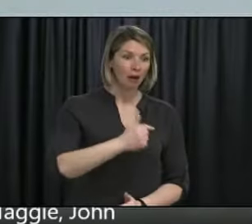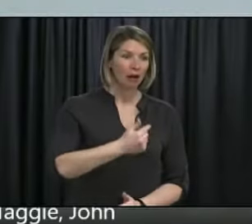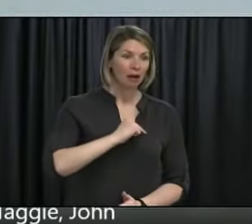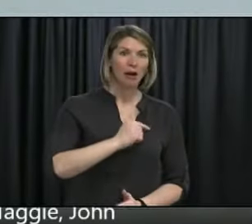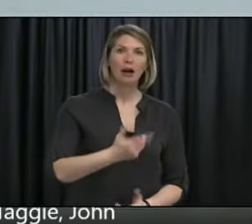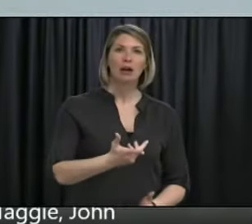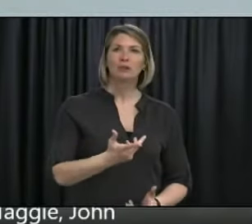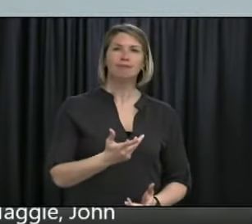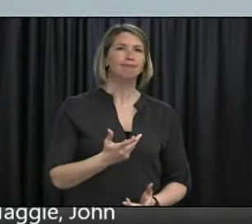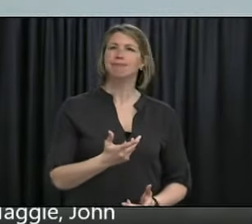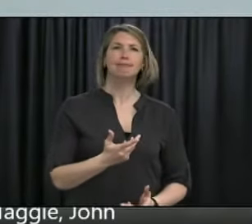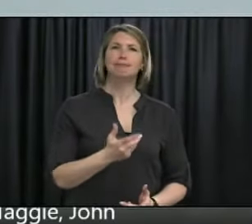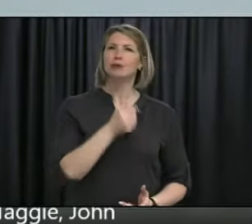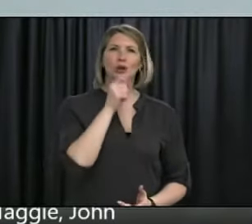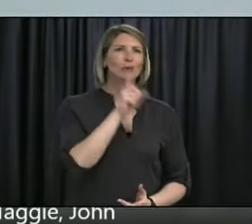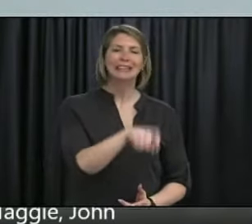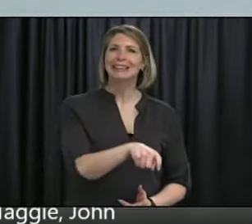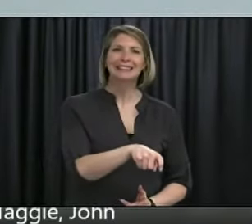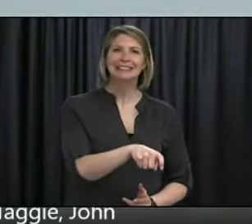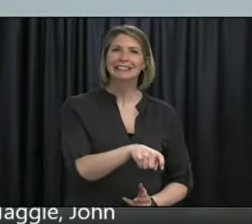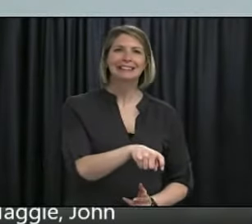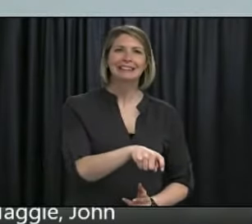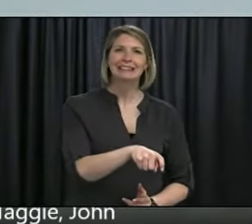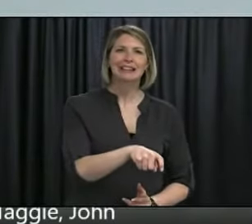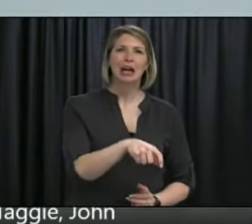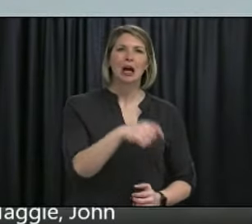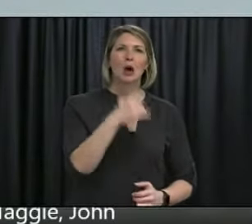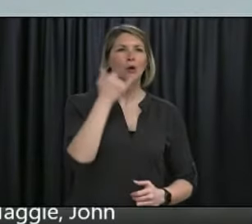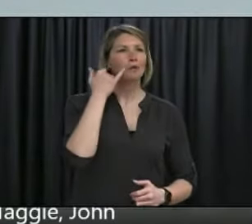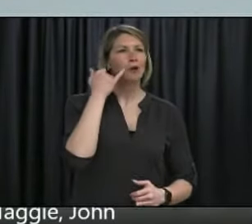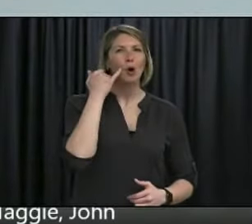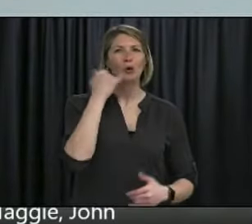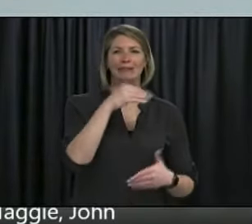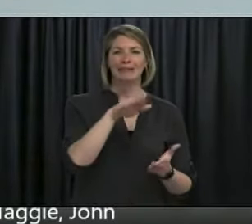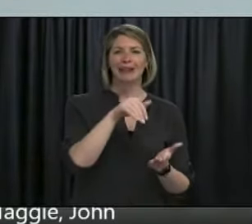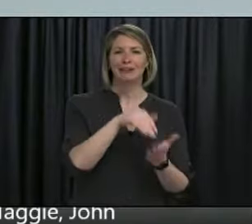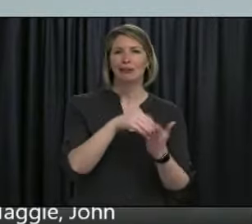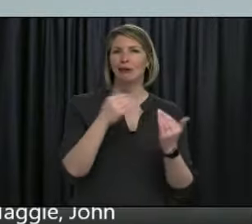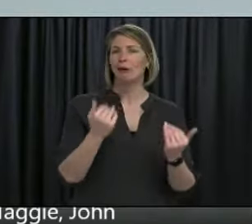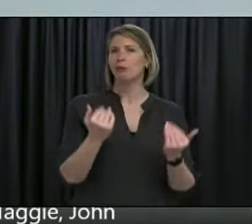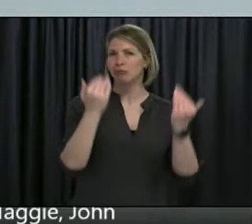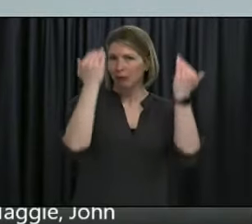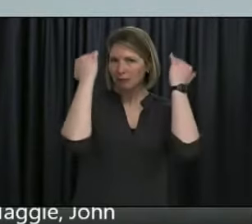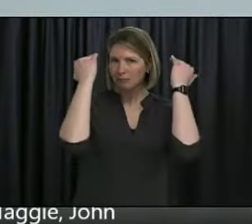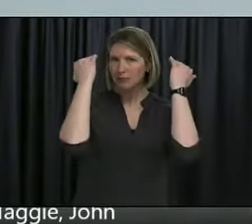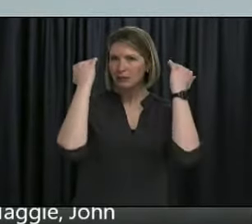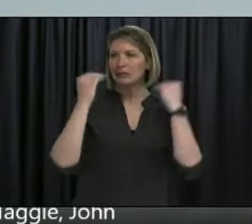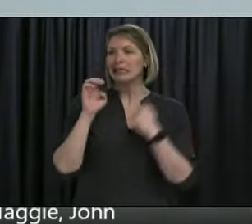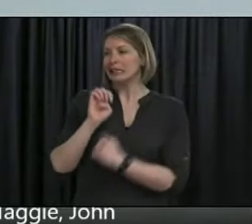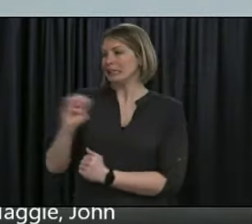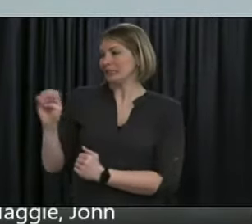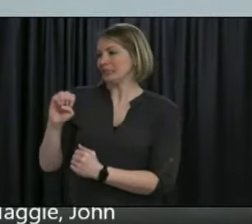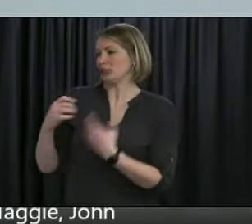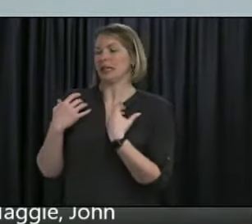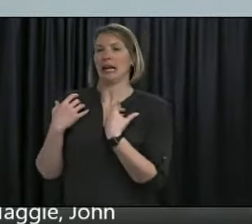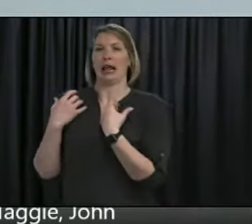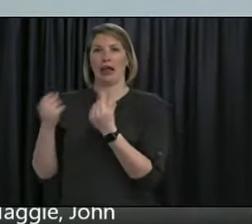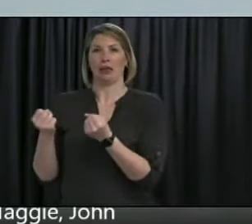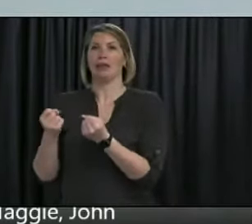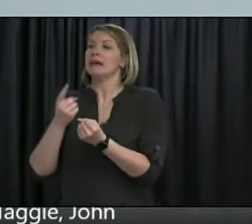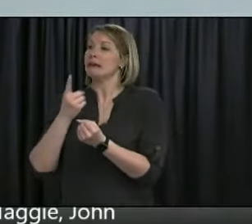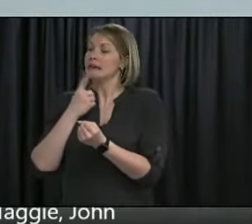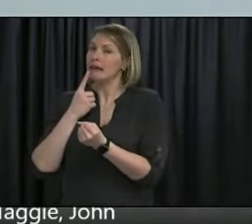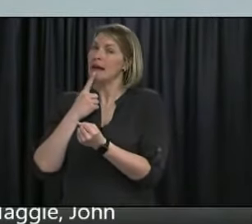ago, uh, say that they will have, uh, offered appointments to everybody in the 70 plus group by the 23rd of April.